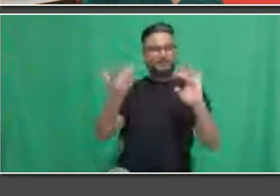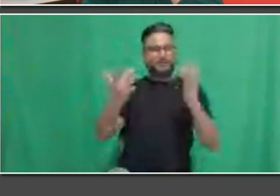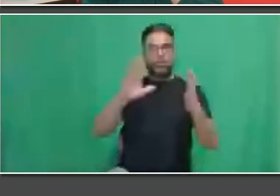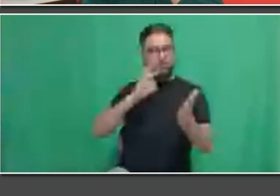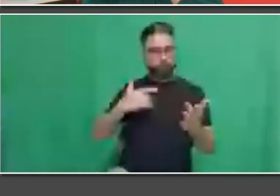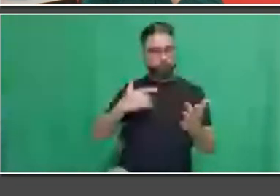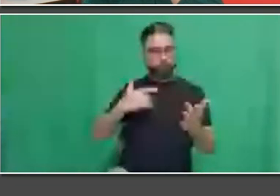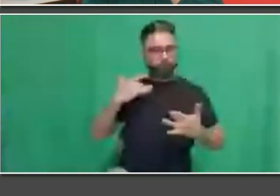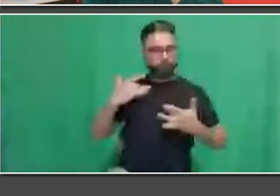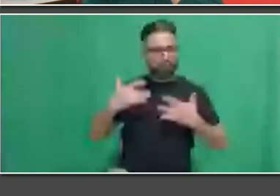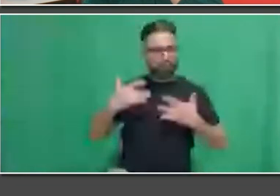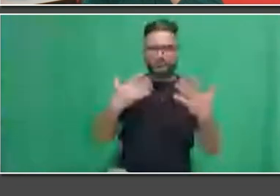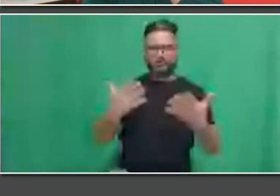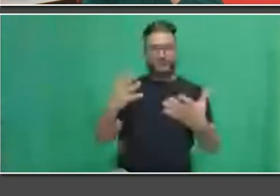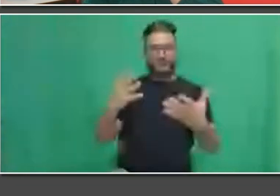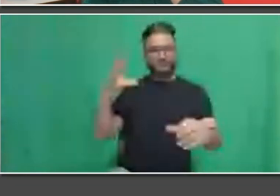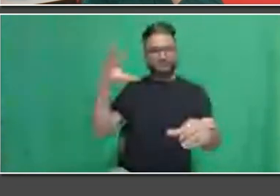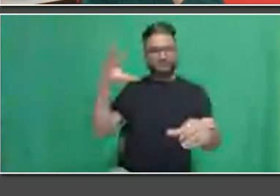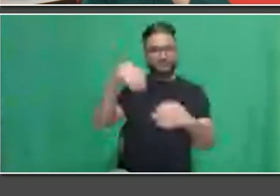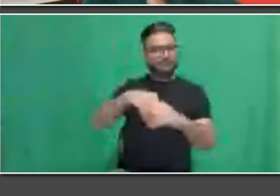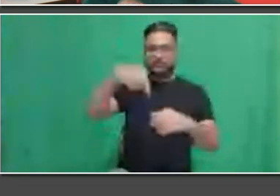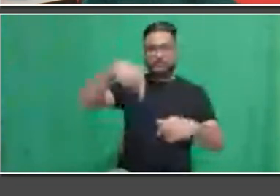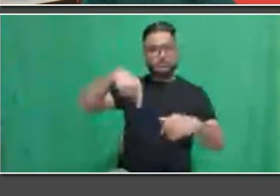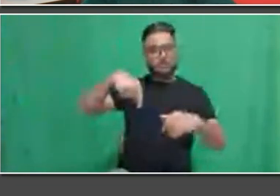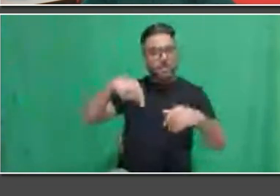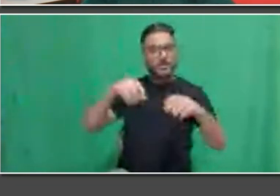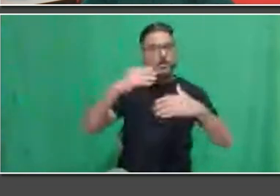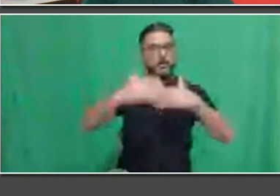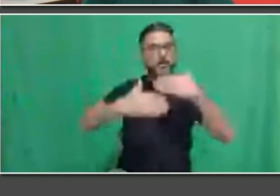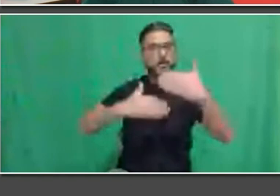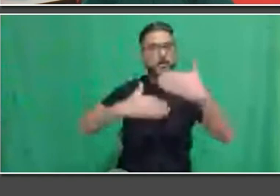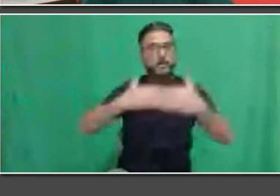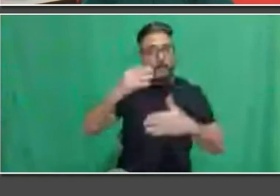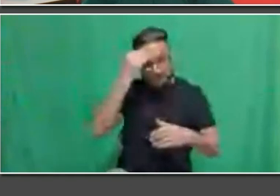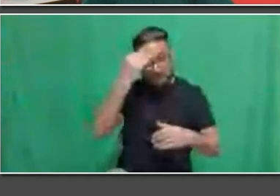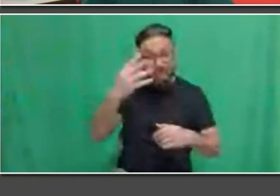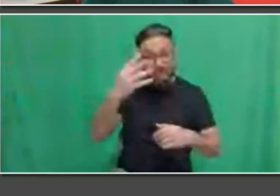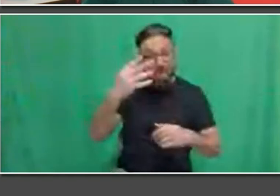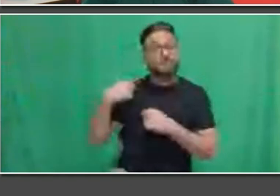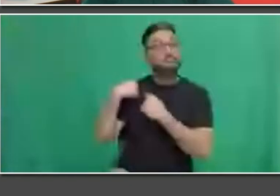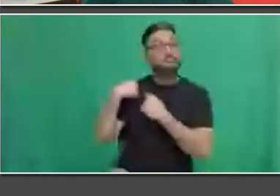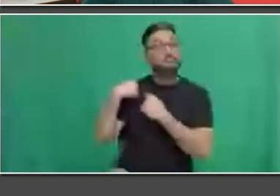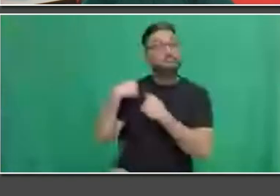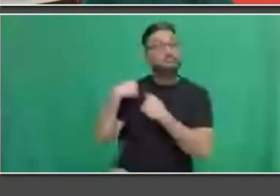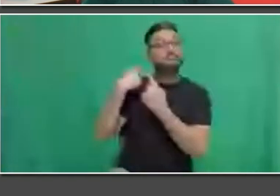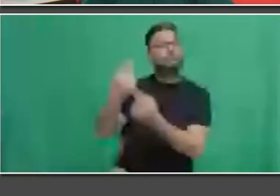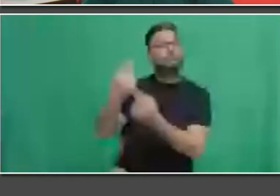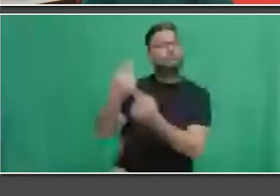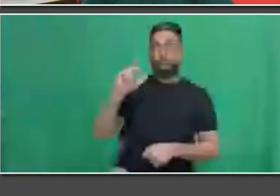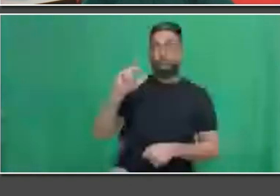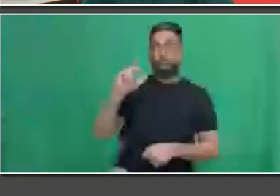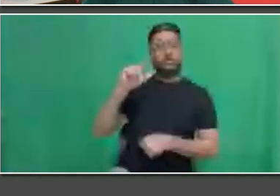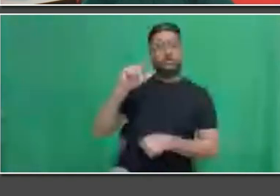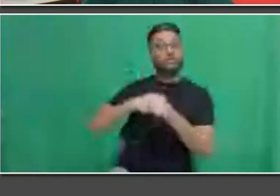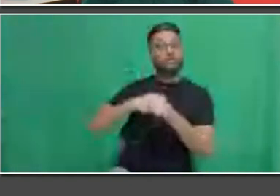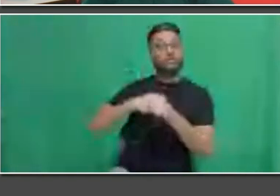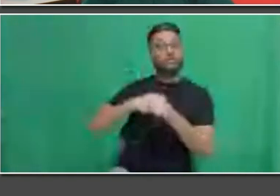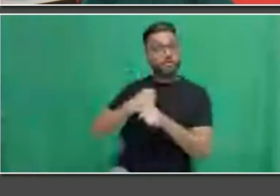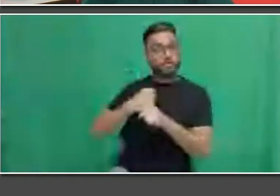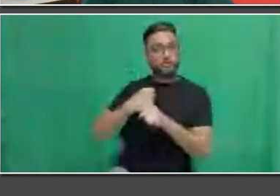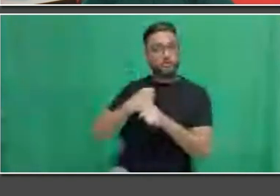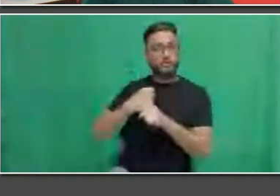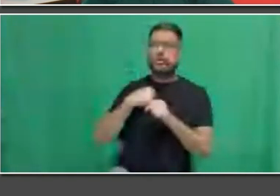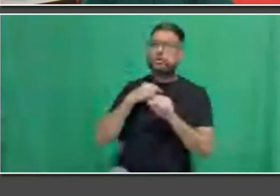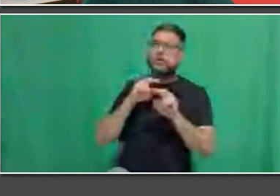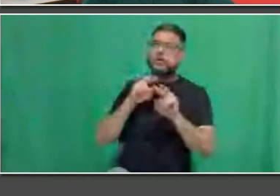years at the TTC, I really started to take a look forward. And I think to myself, I have a lot less time left here than I put in.